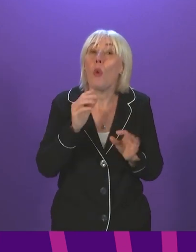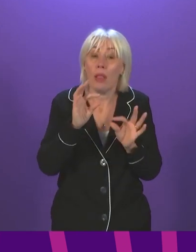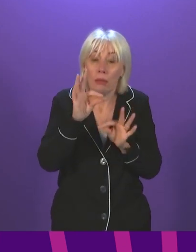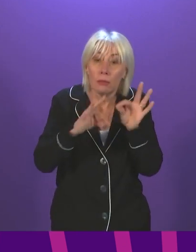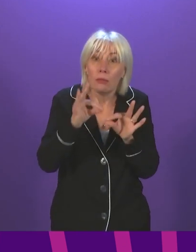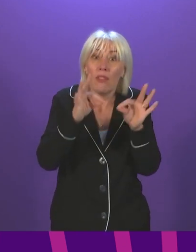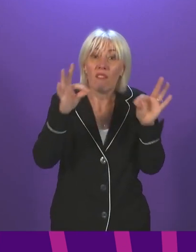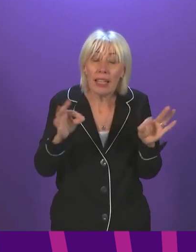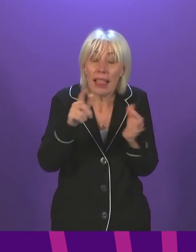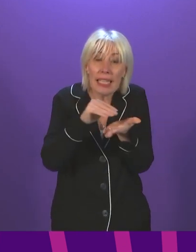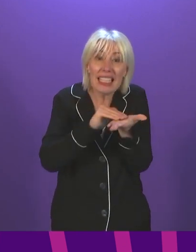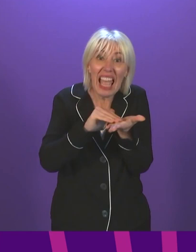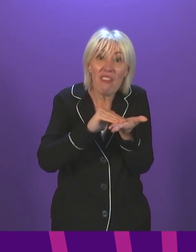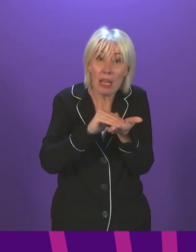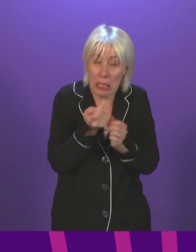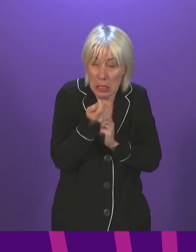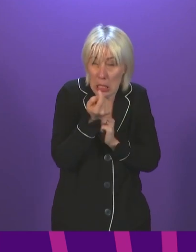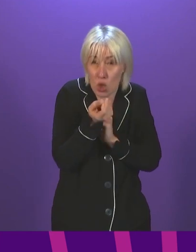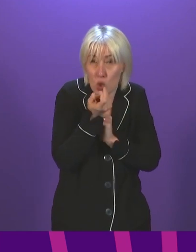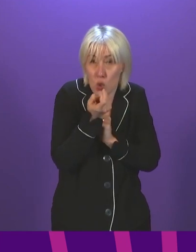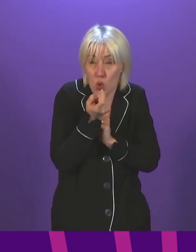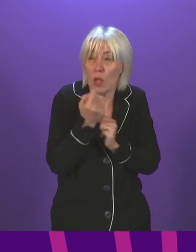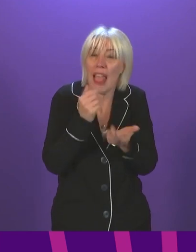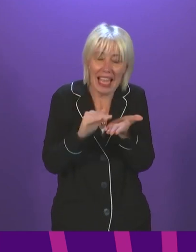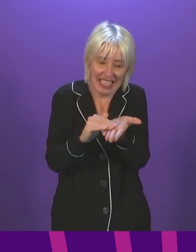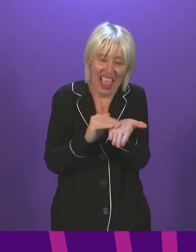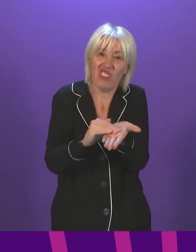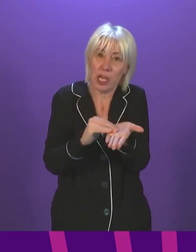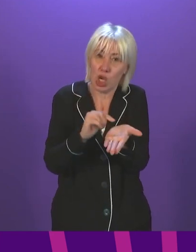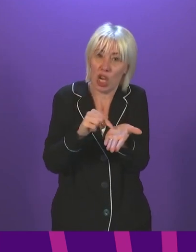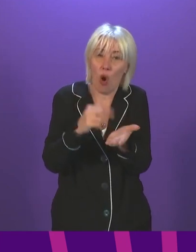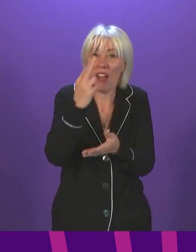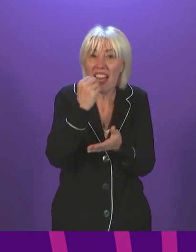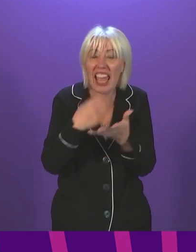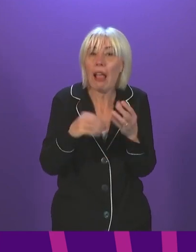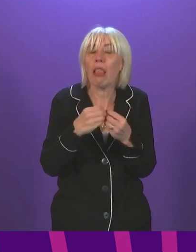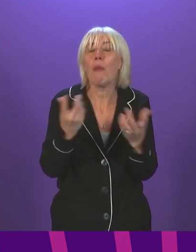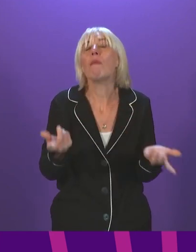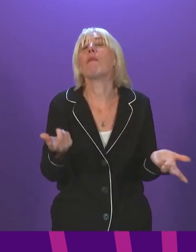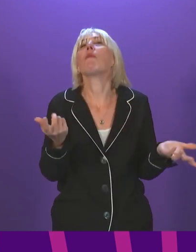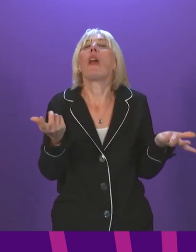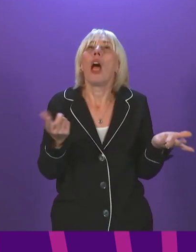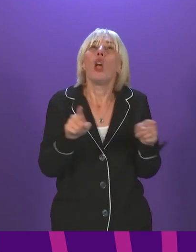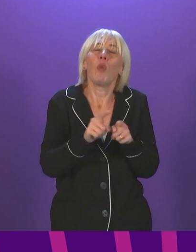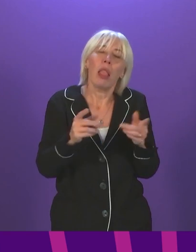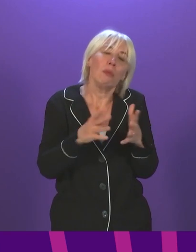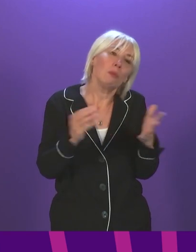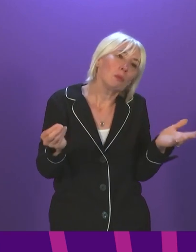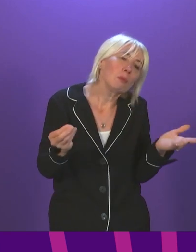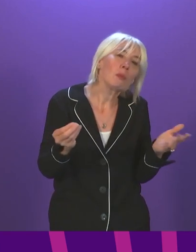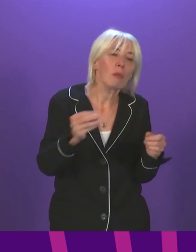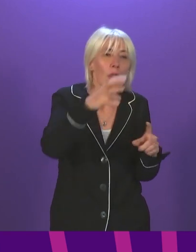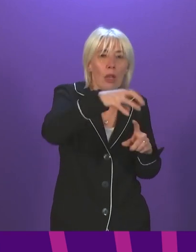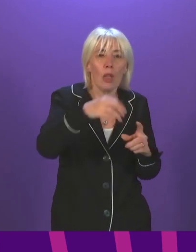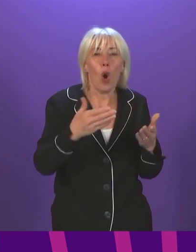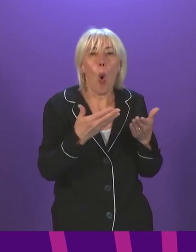the definition very soon. So it's a definition that is going to take account of, for example, whether settings